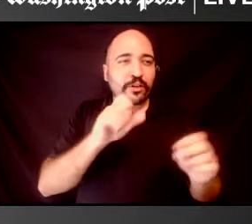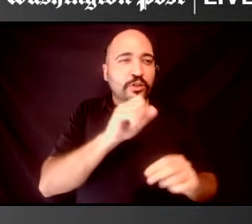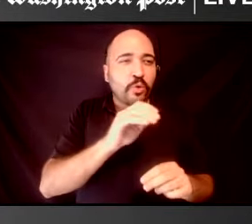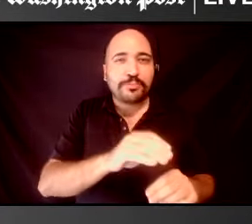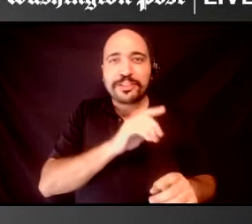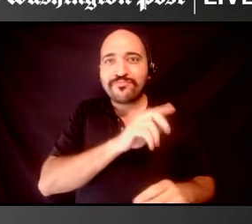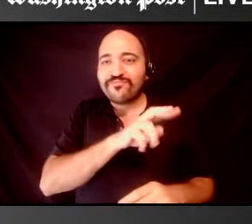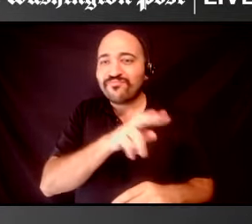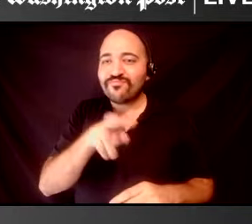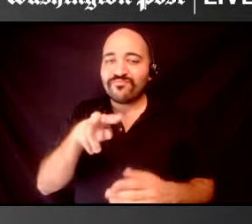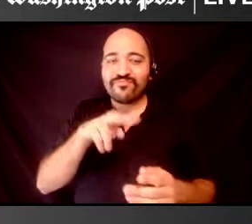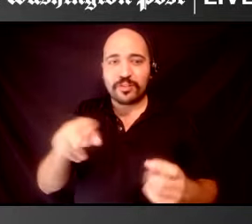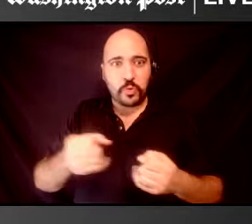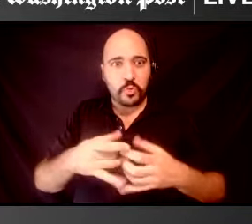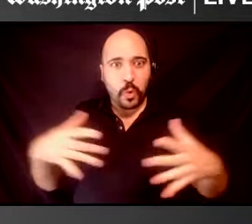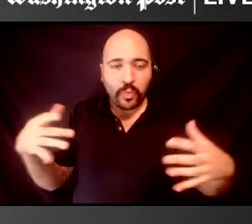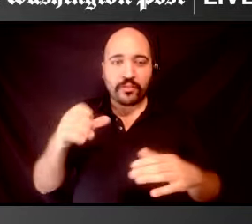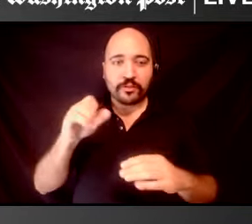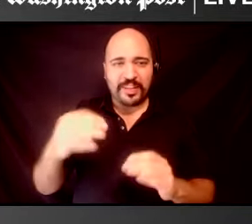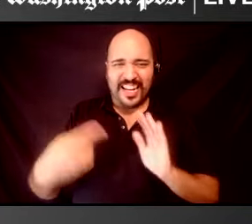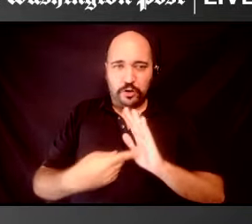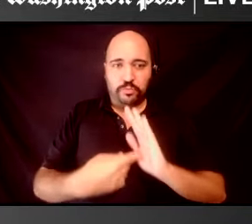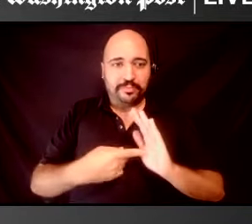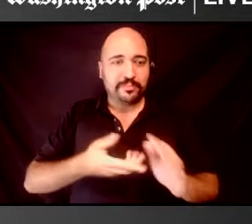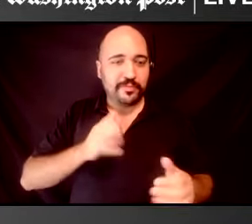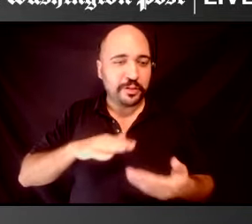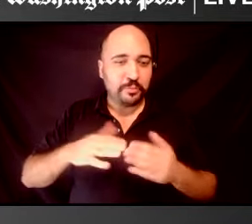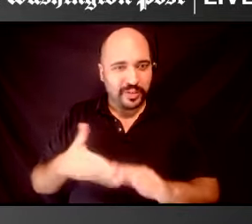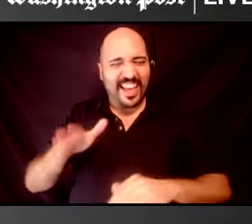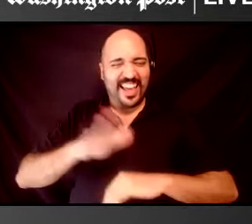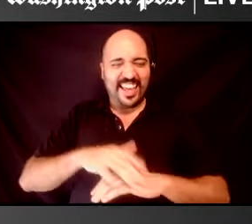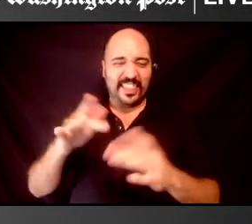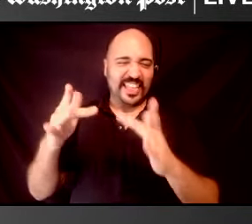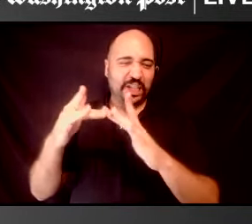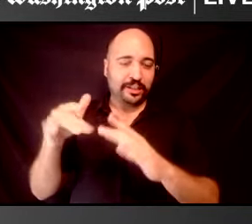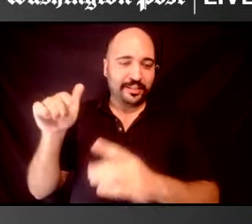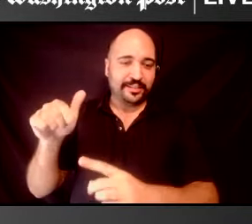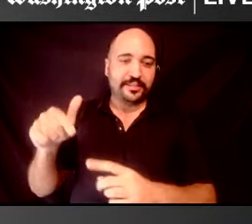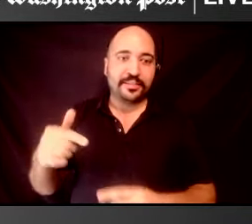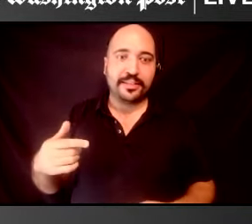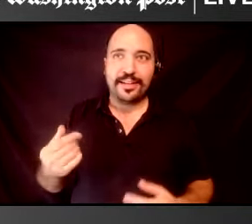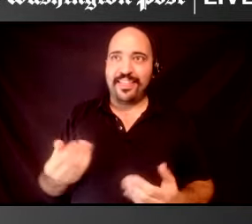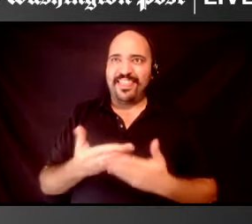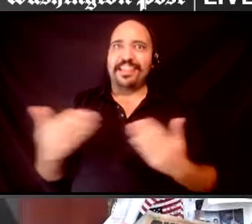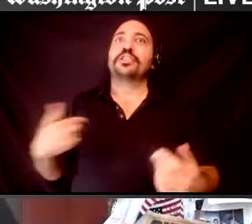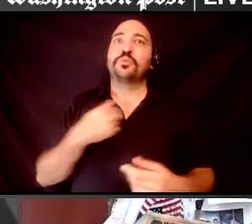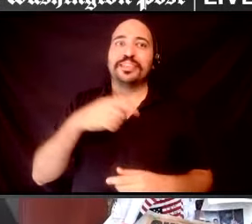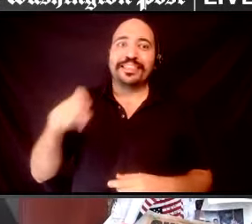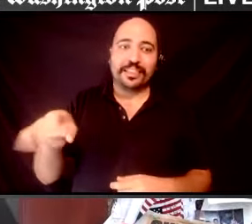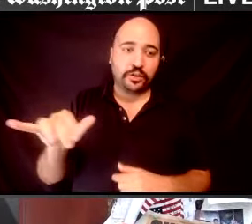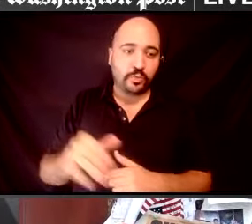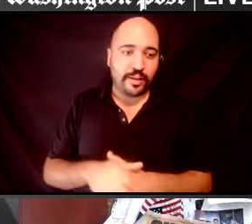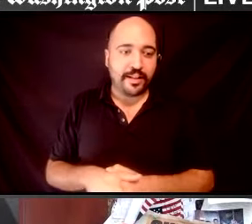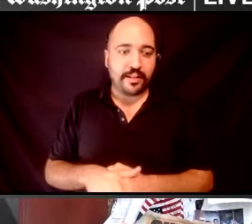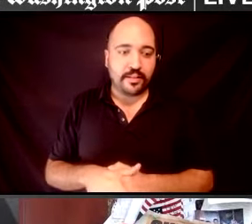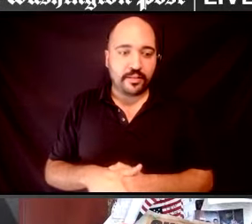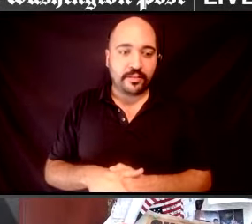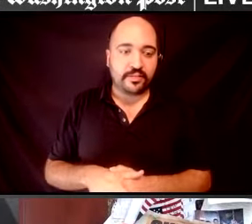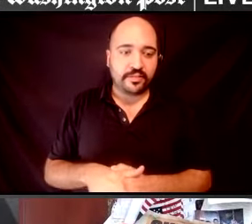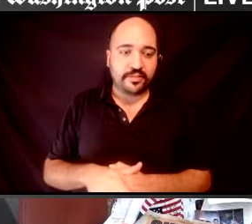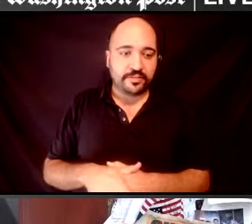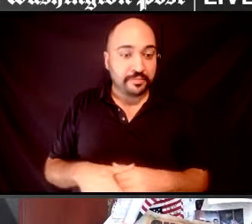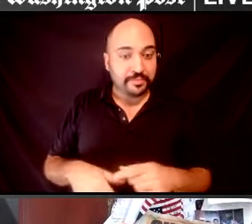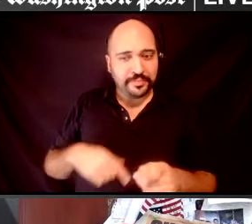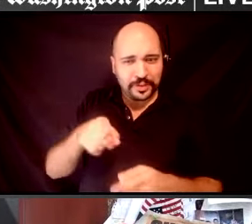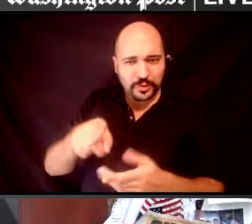you know, the growth of it and the representation of our communities and, and the things that we need as well. And you write a regular